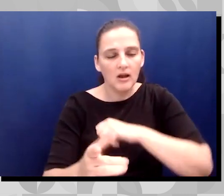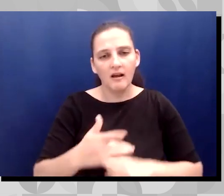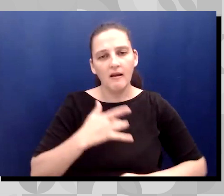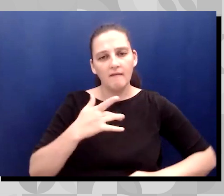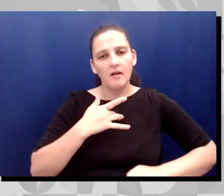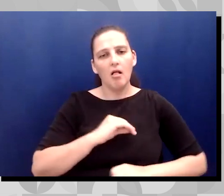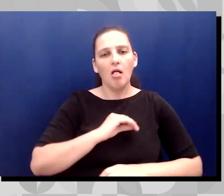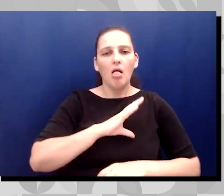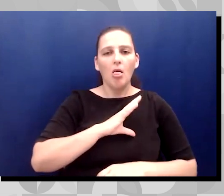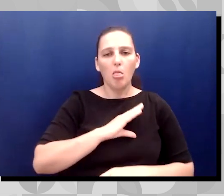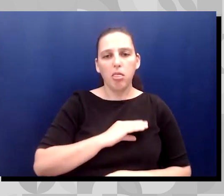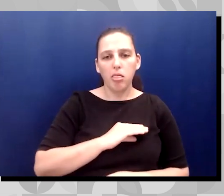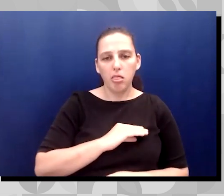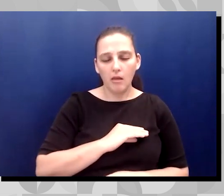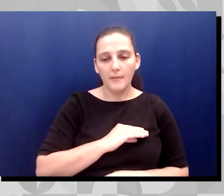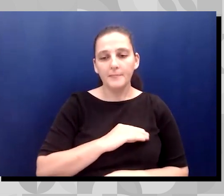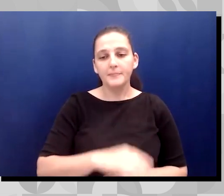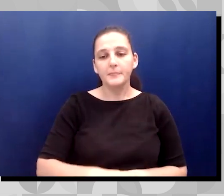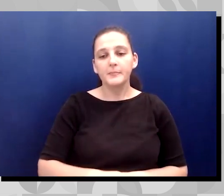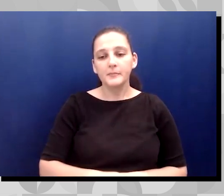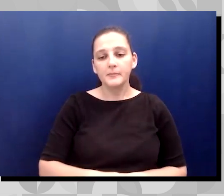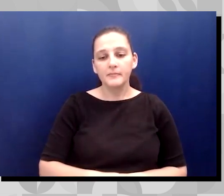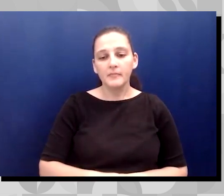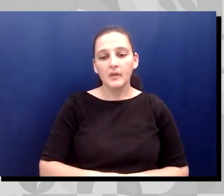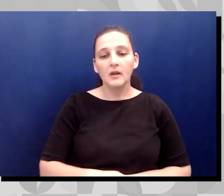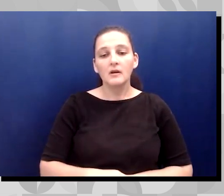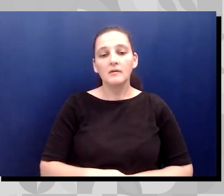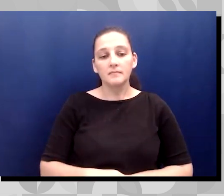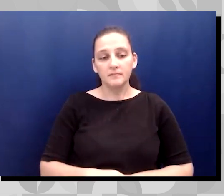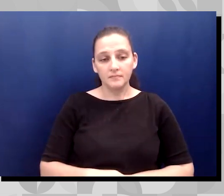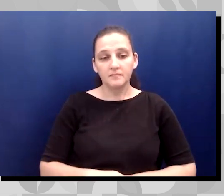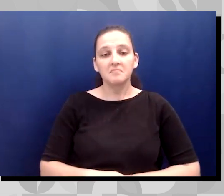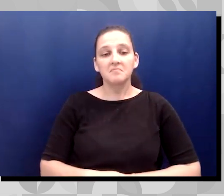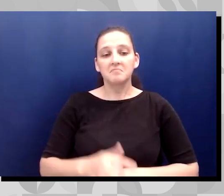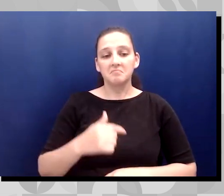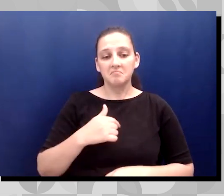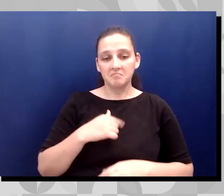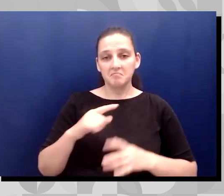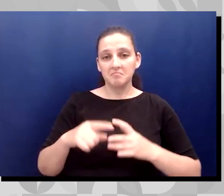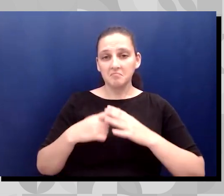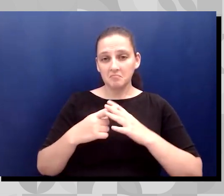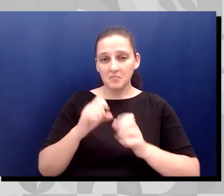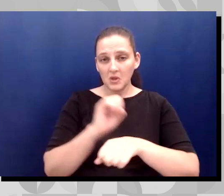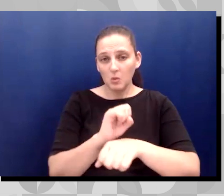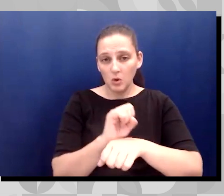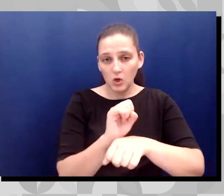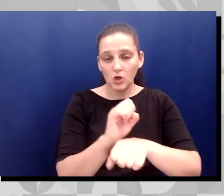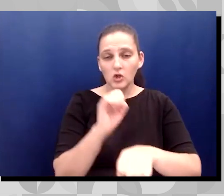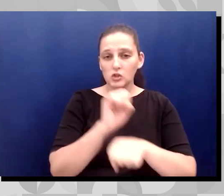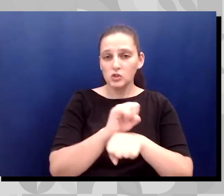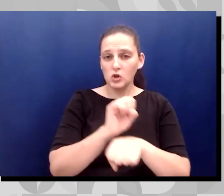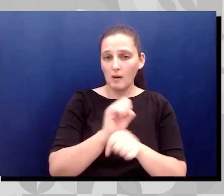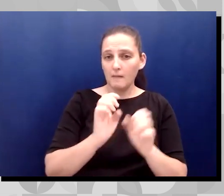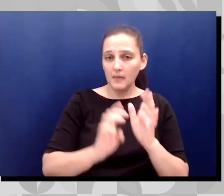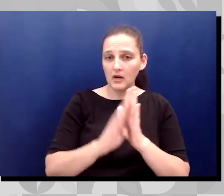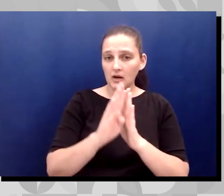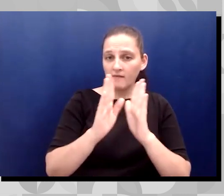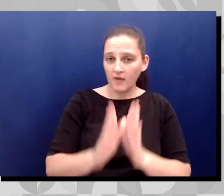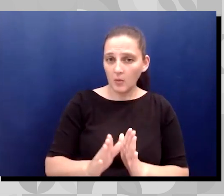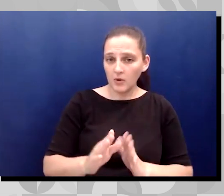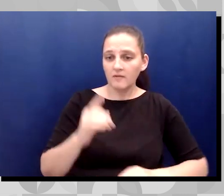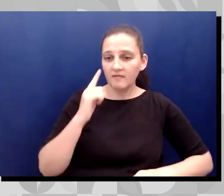a job developer, a disabled adult, and that's when I